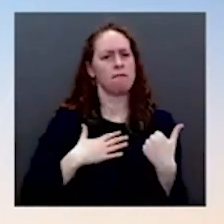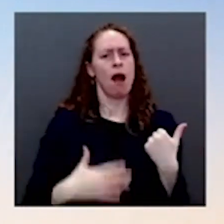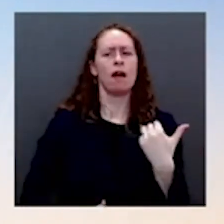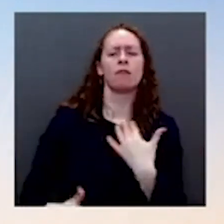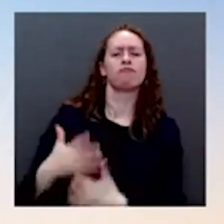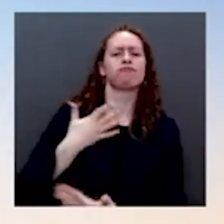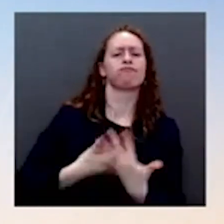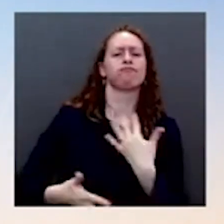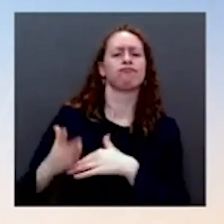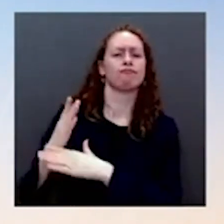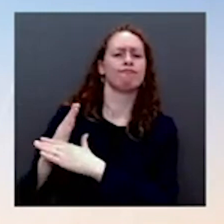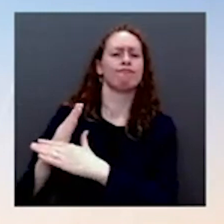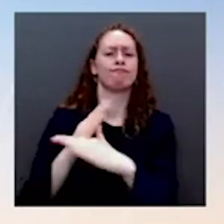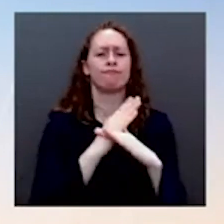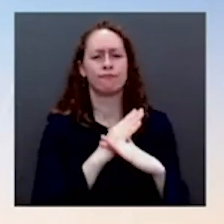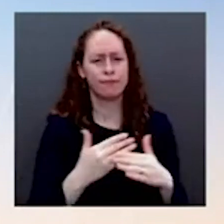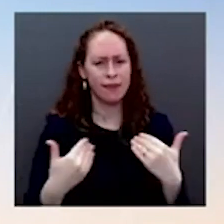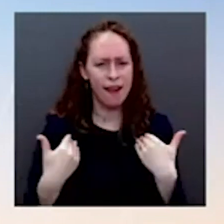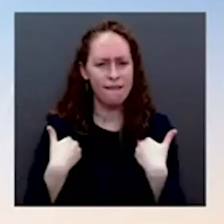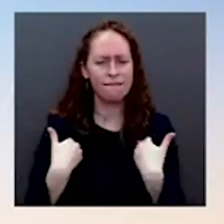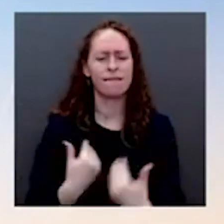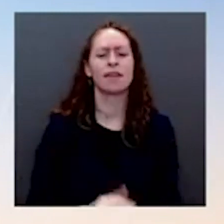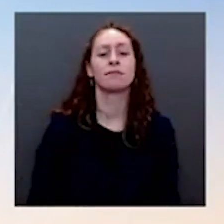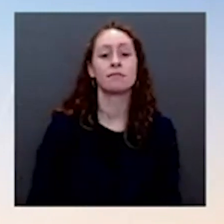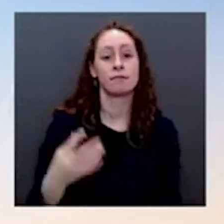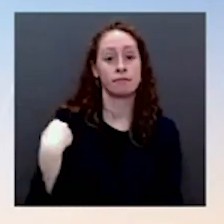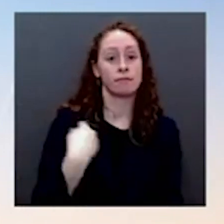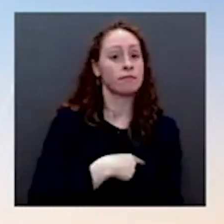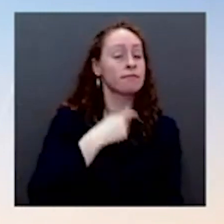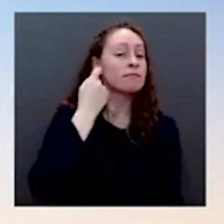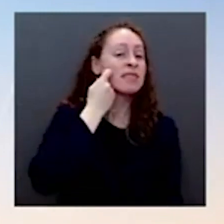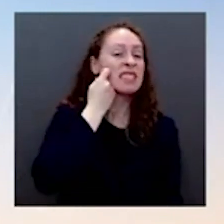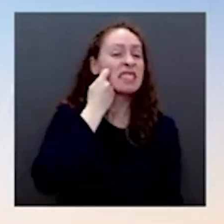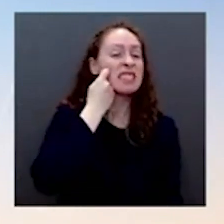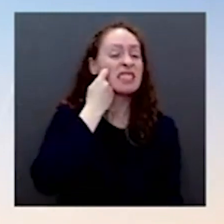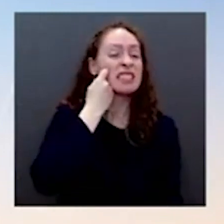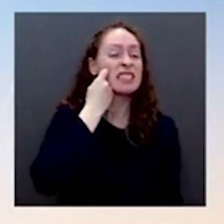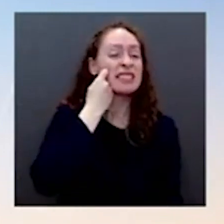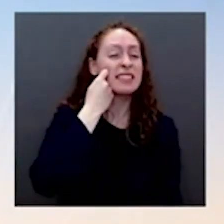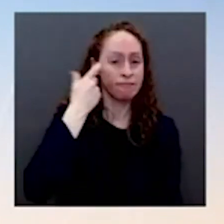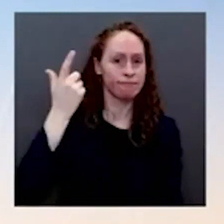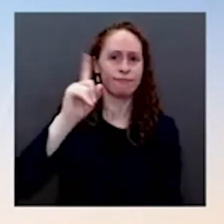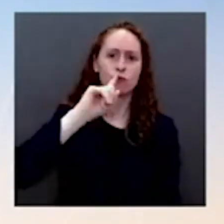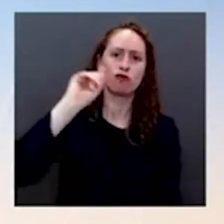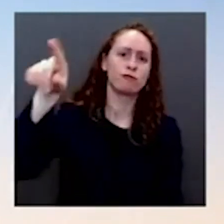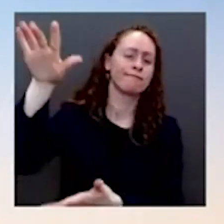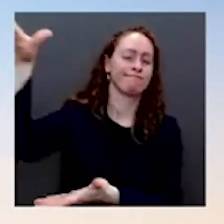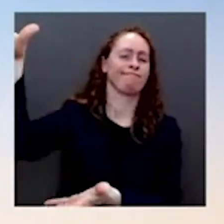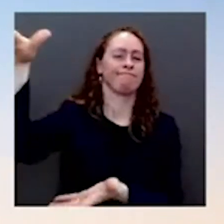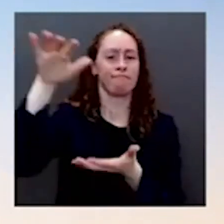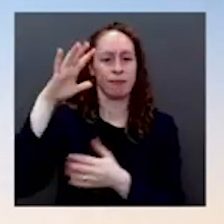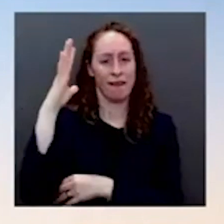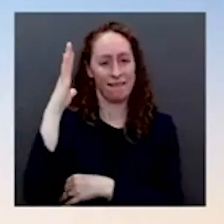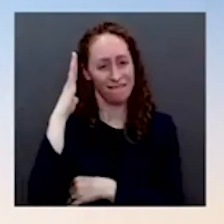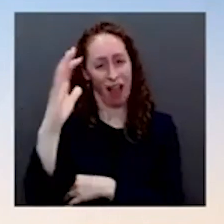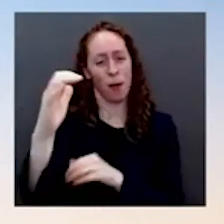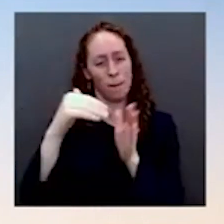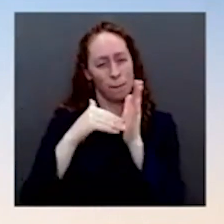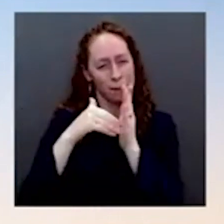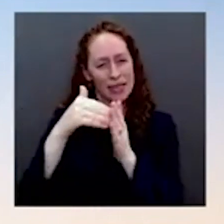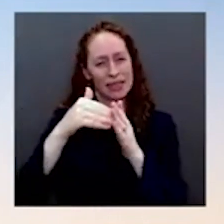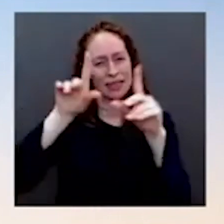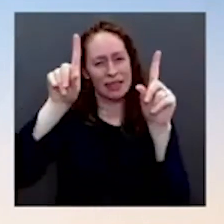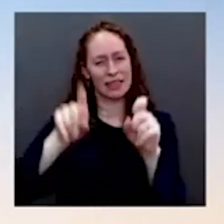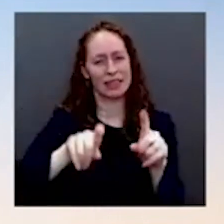tests in history, 500 million tests. That builds on the fact that we have already distributed 50 million